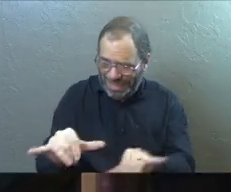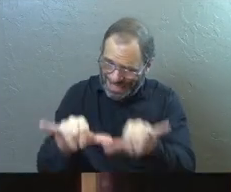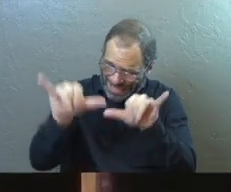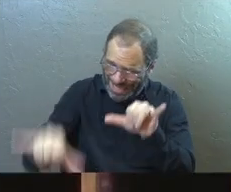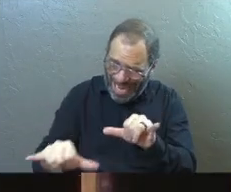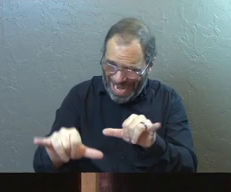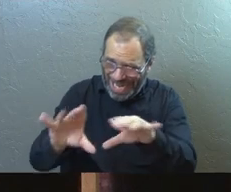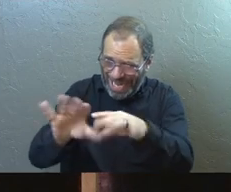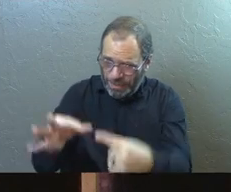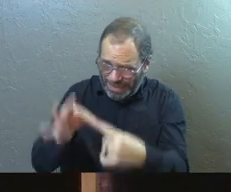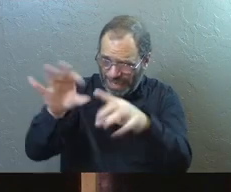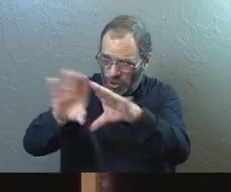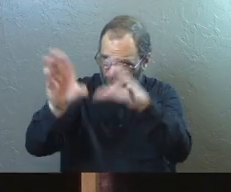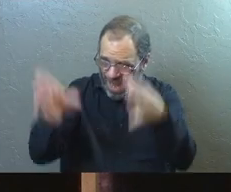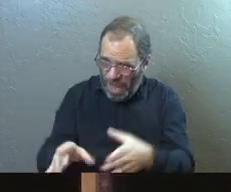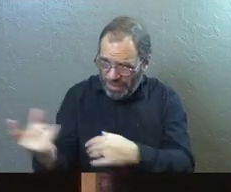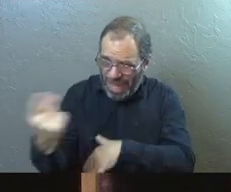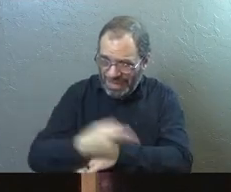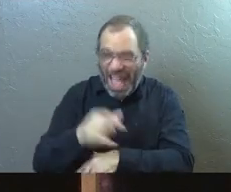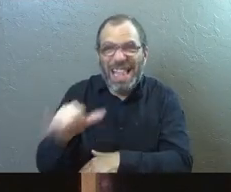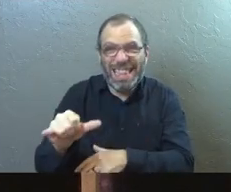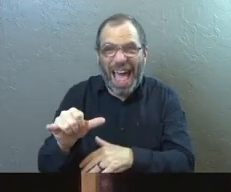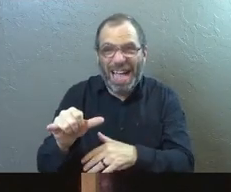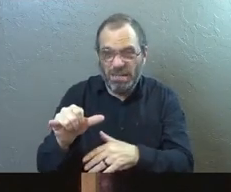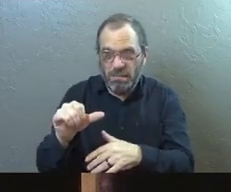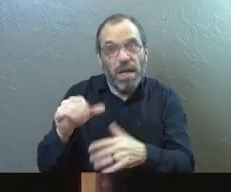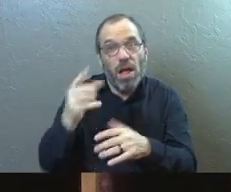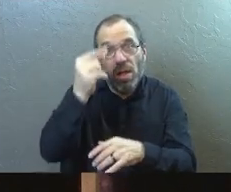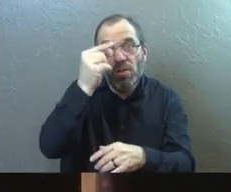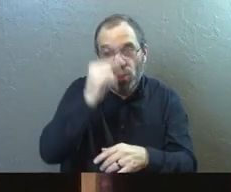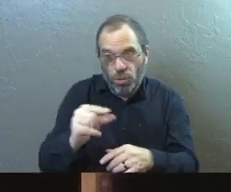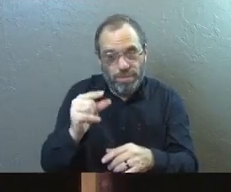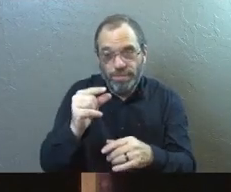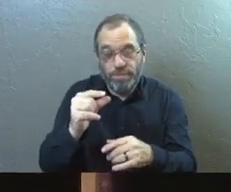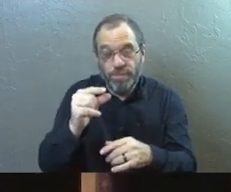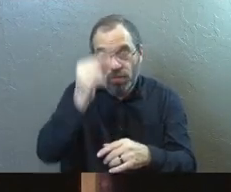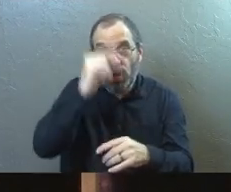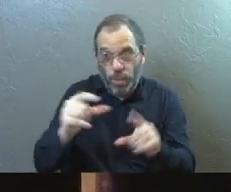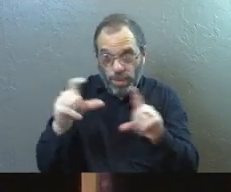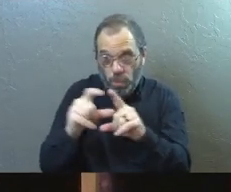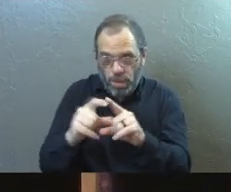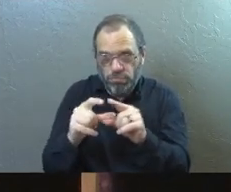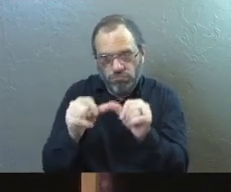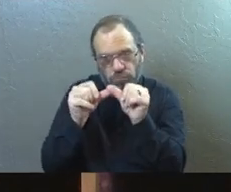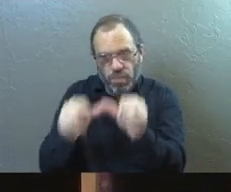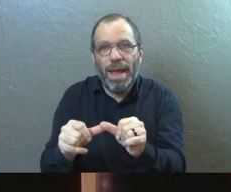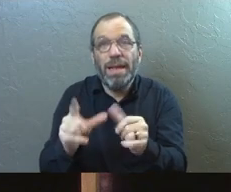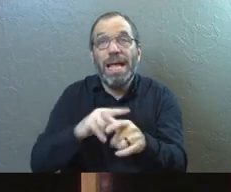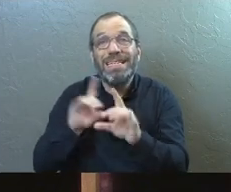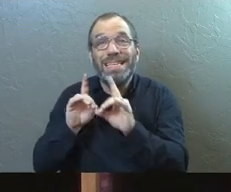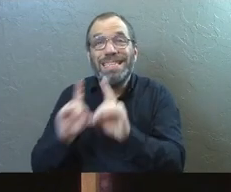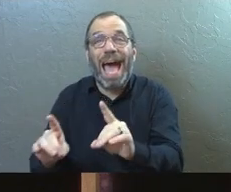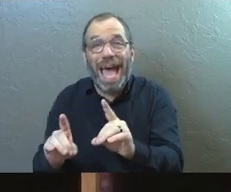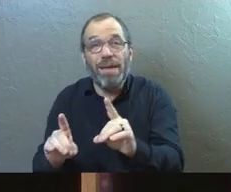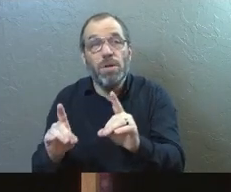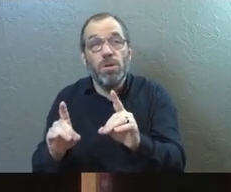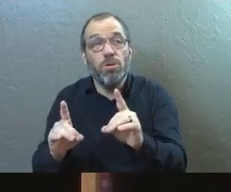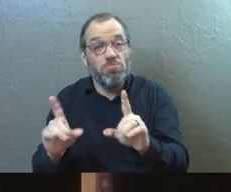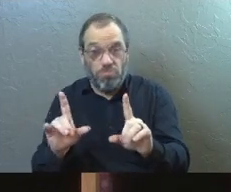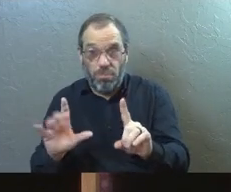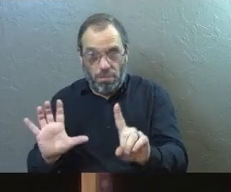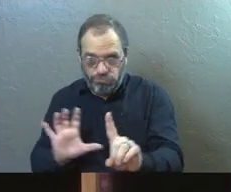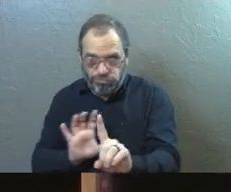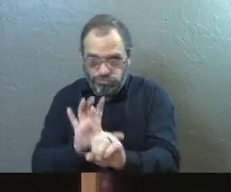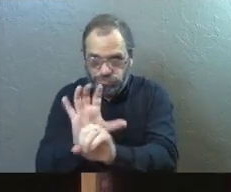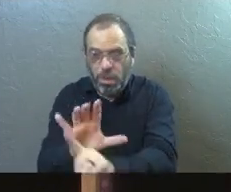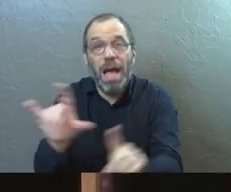stayed in a certain house that day. And that's that remain word. He remained in this house that day. And then his disciples decided to go with